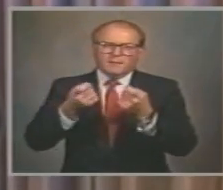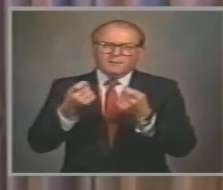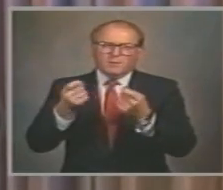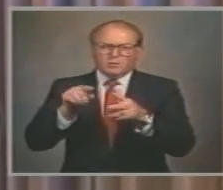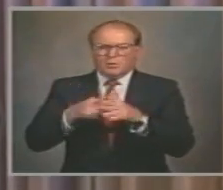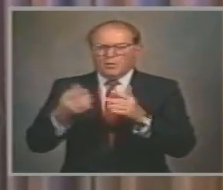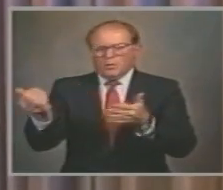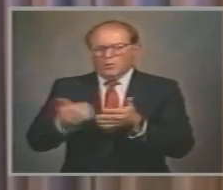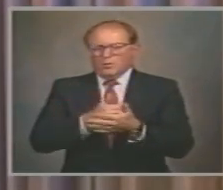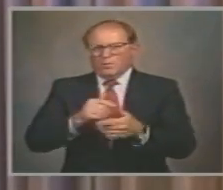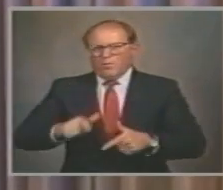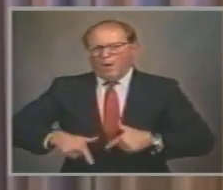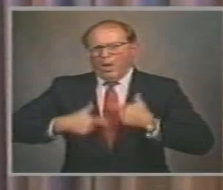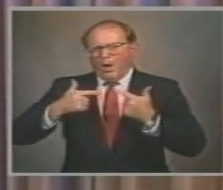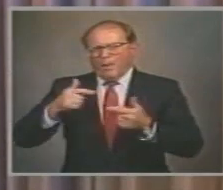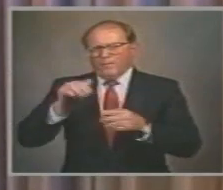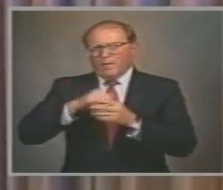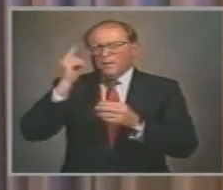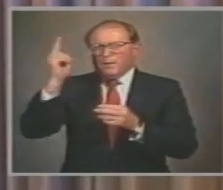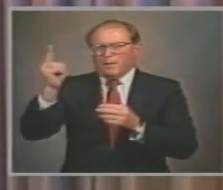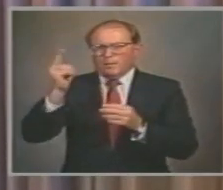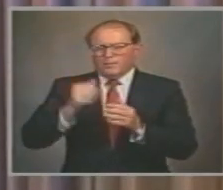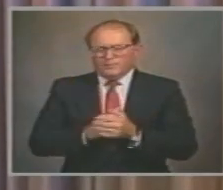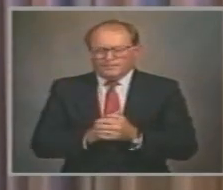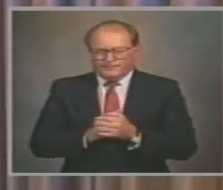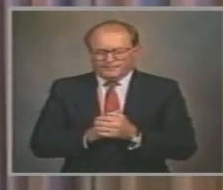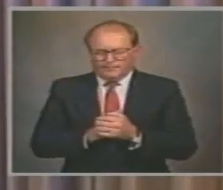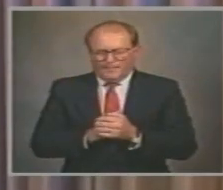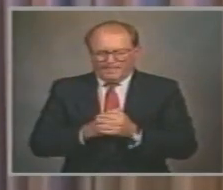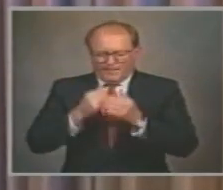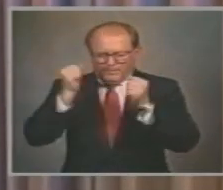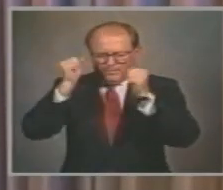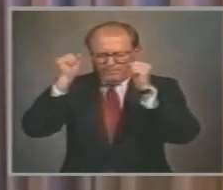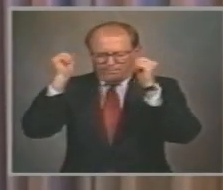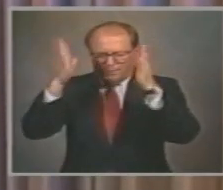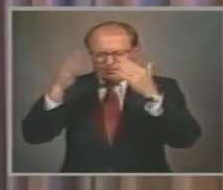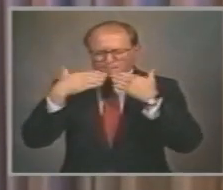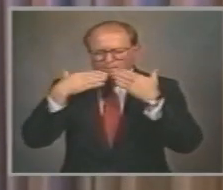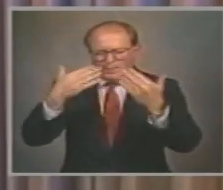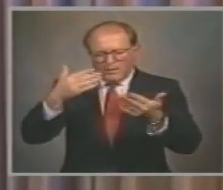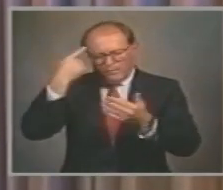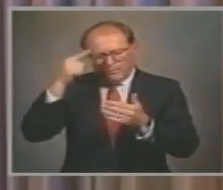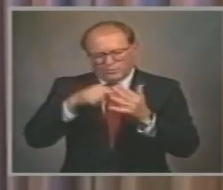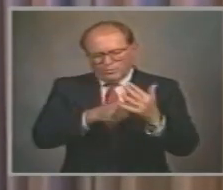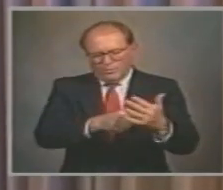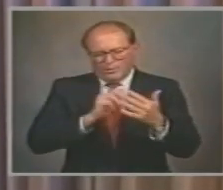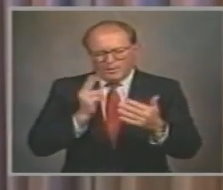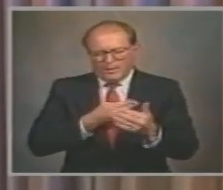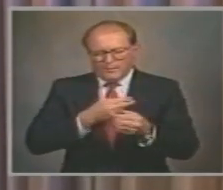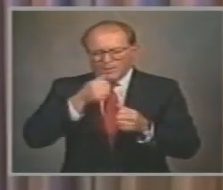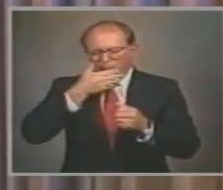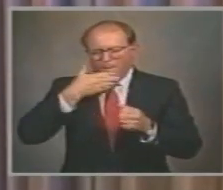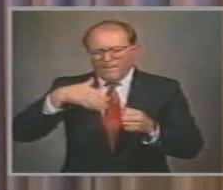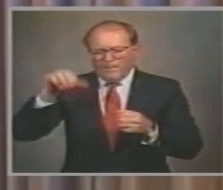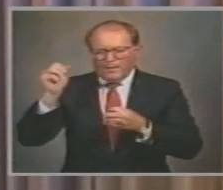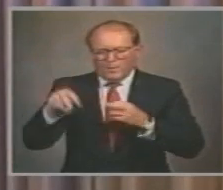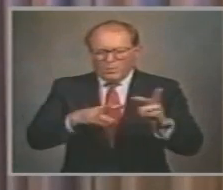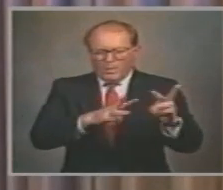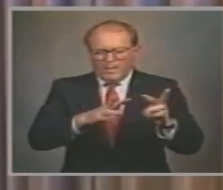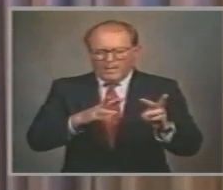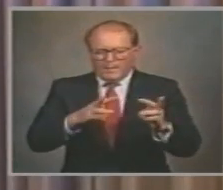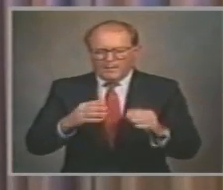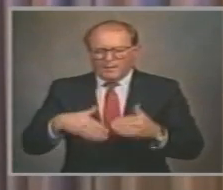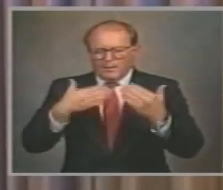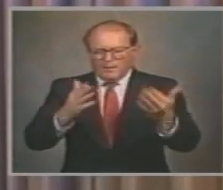him Dear Father We thank you For showing us A better way To live Now grant us The